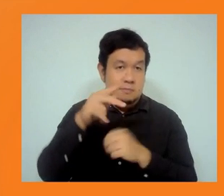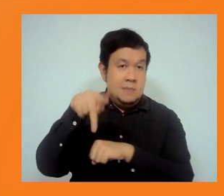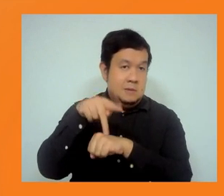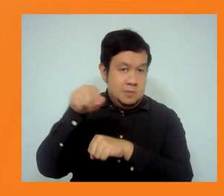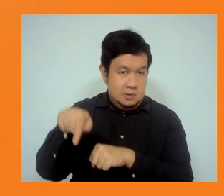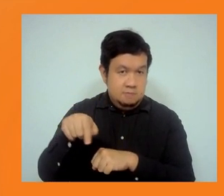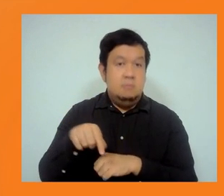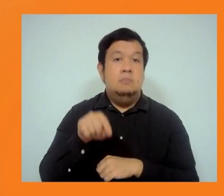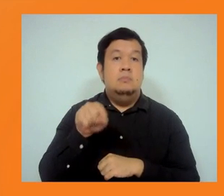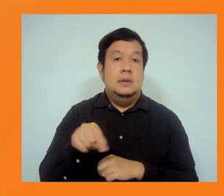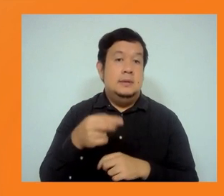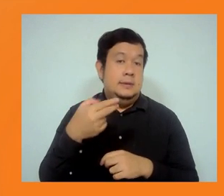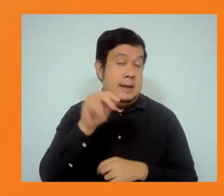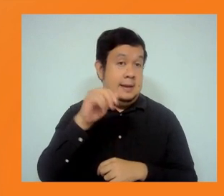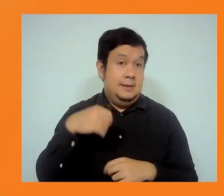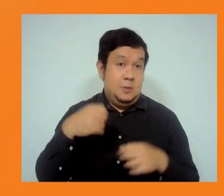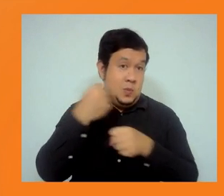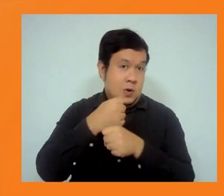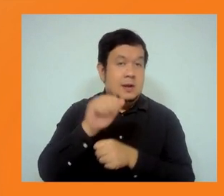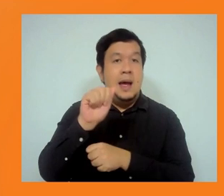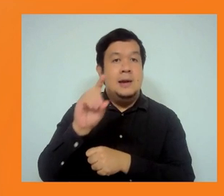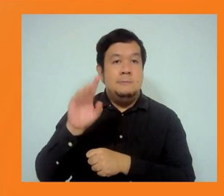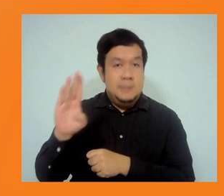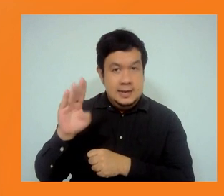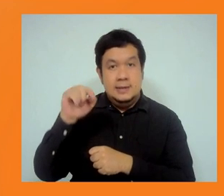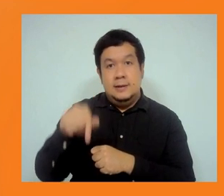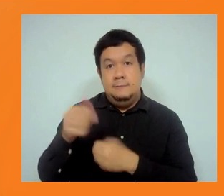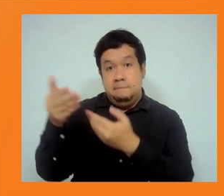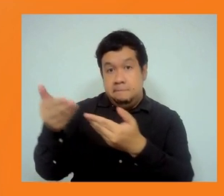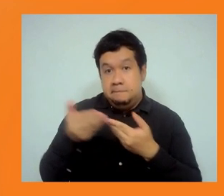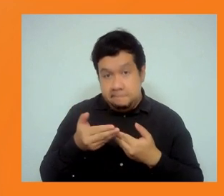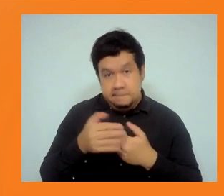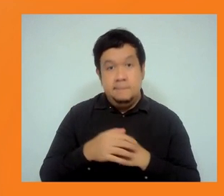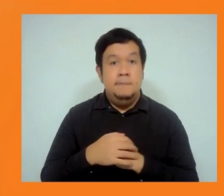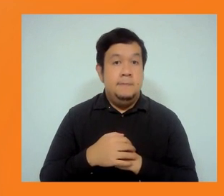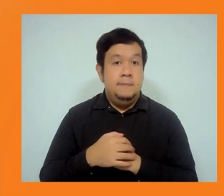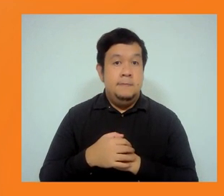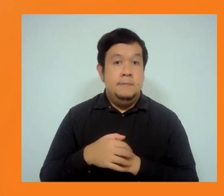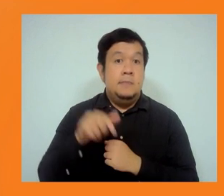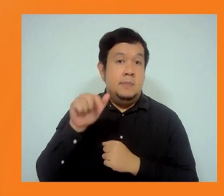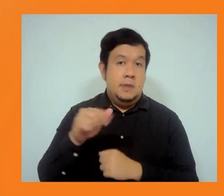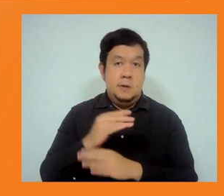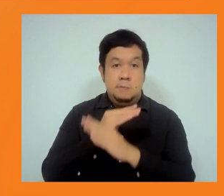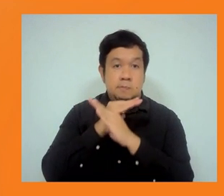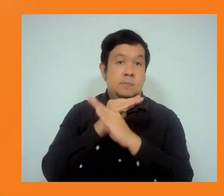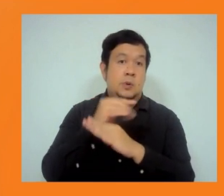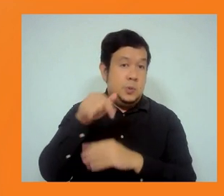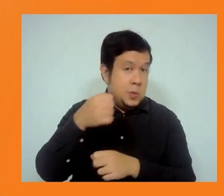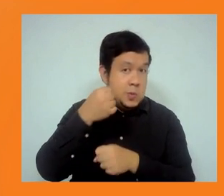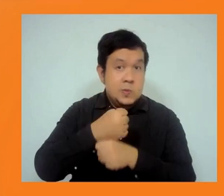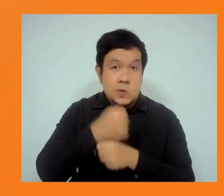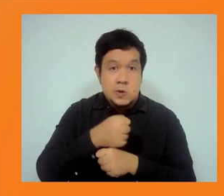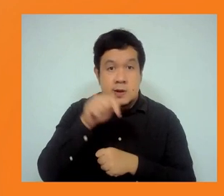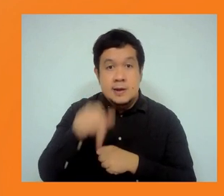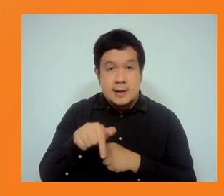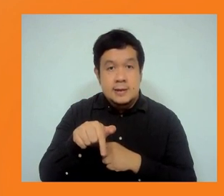Dean Rene will touch upon ADB's views on protecting labor rights in these new safeguards policies. Is that happening, Dean? What do